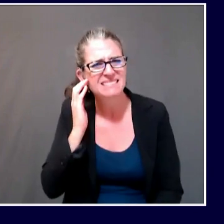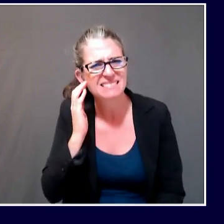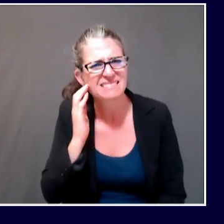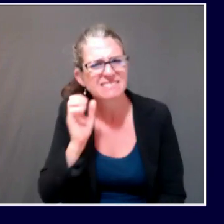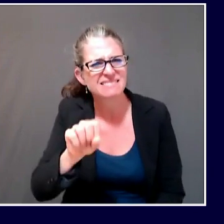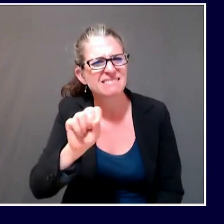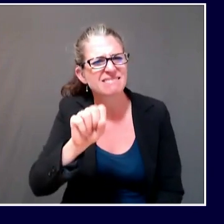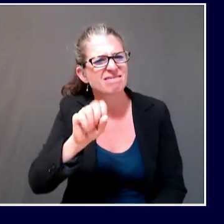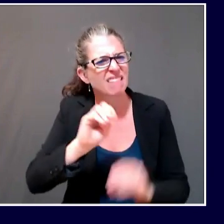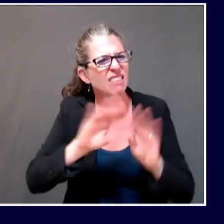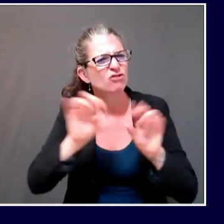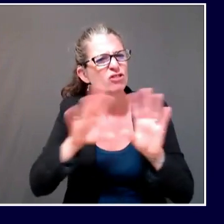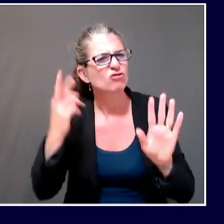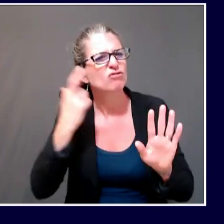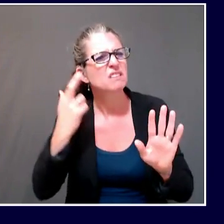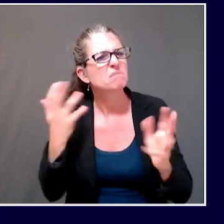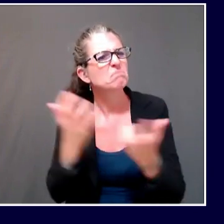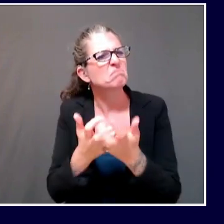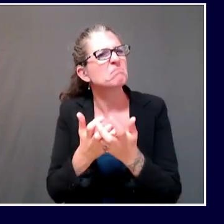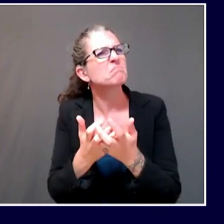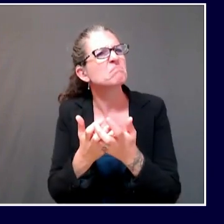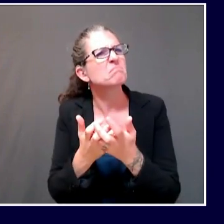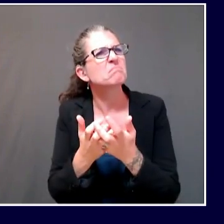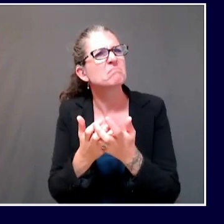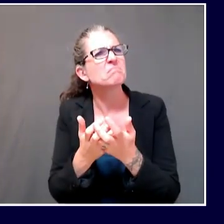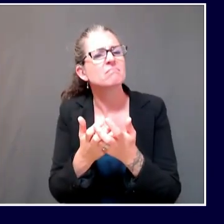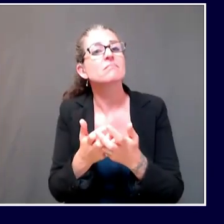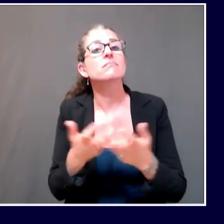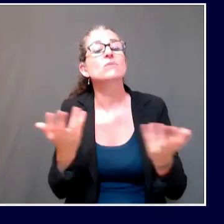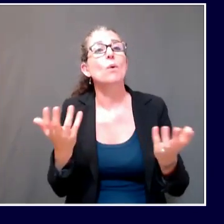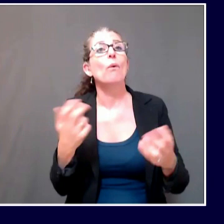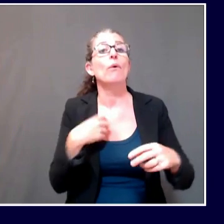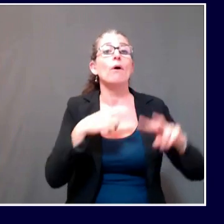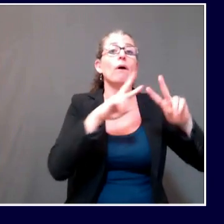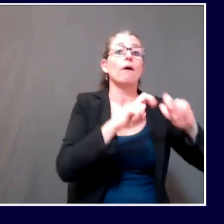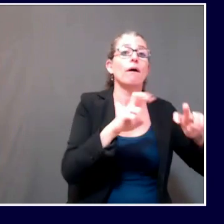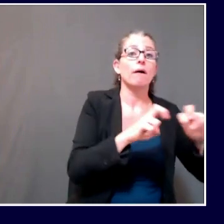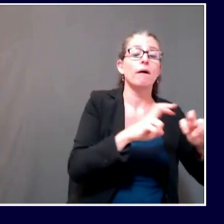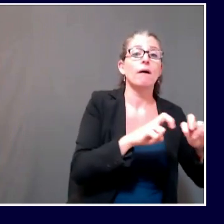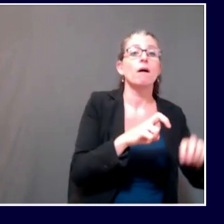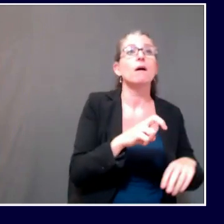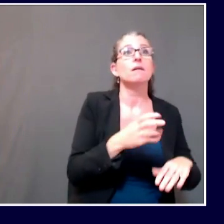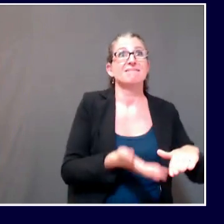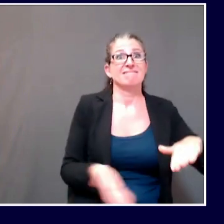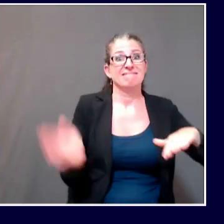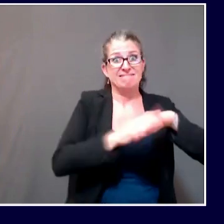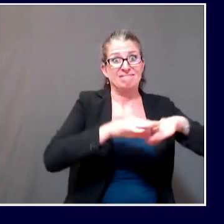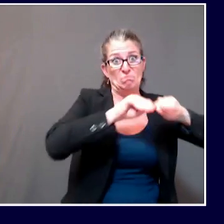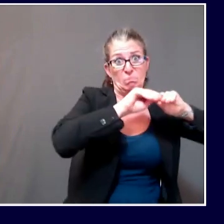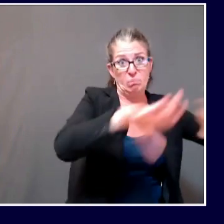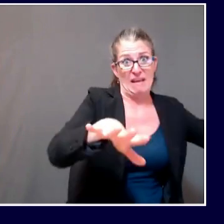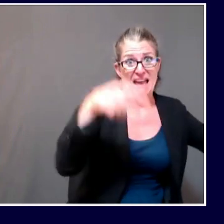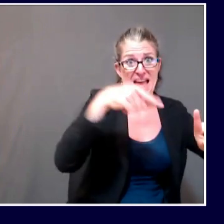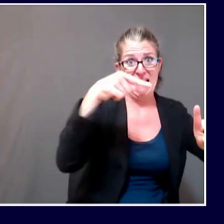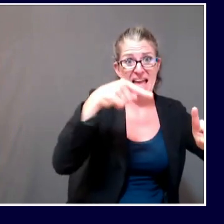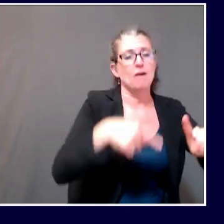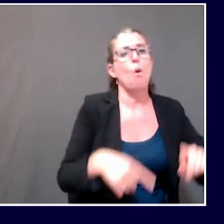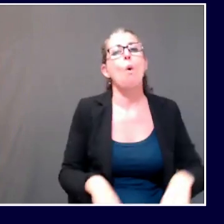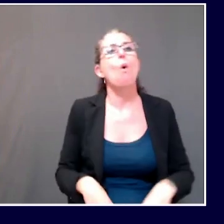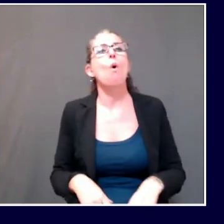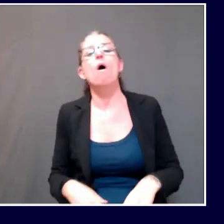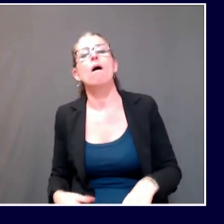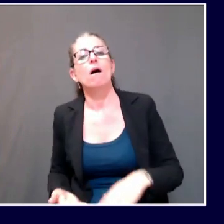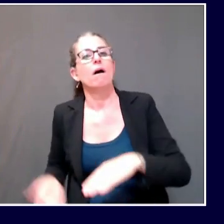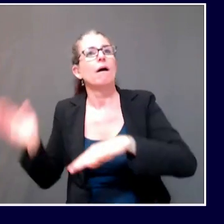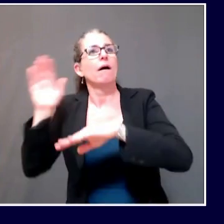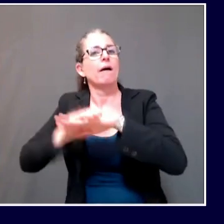-19 as a result of expanded testing. And frankly, Patty, I think what we can say is that there's both. There's additional spread that's happening, but